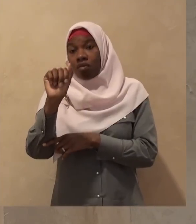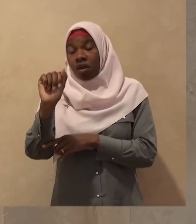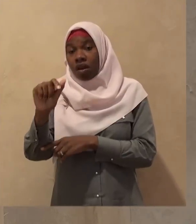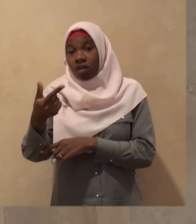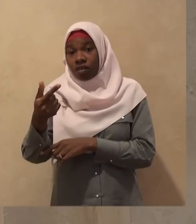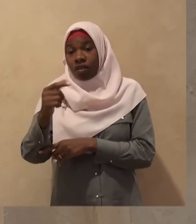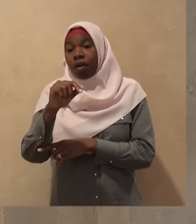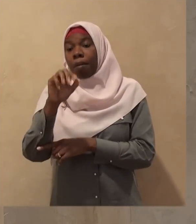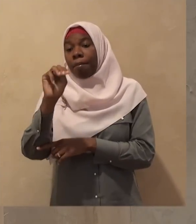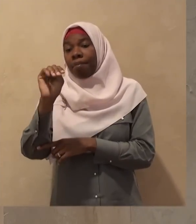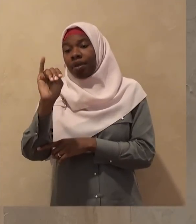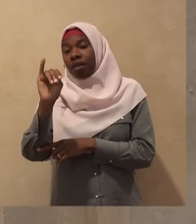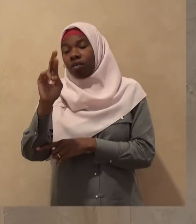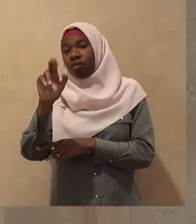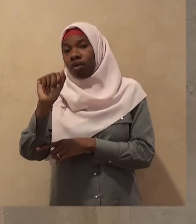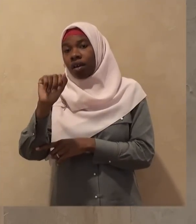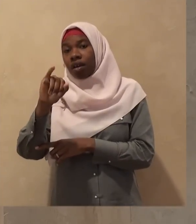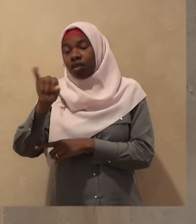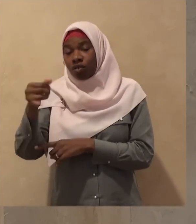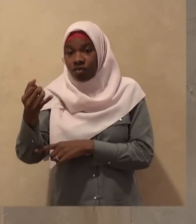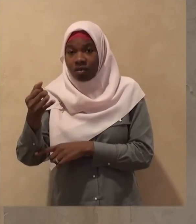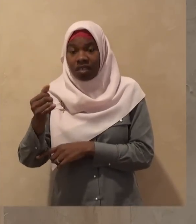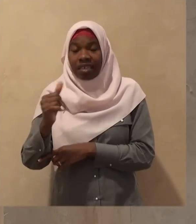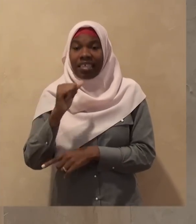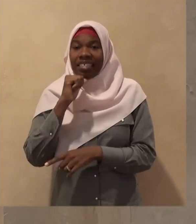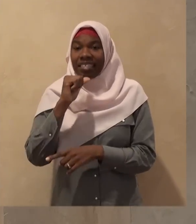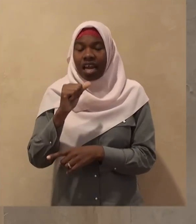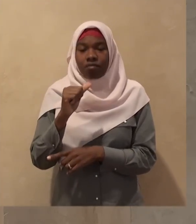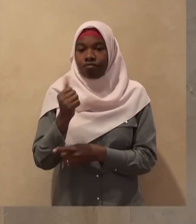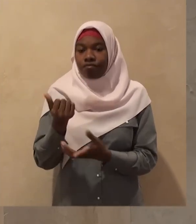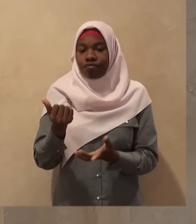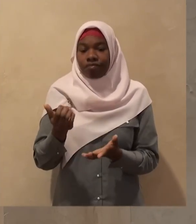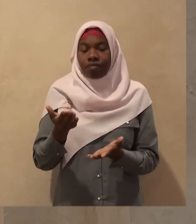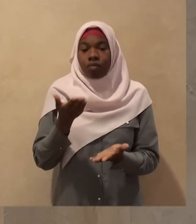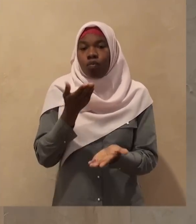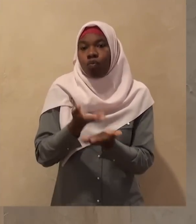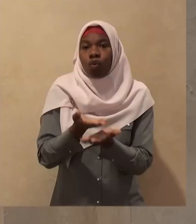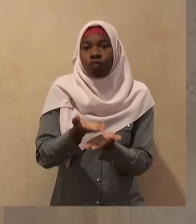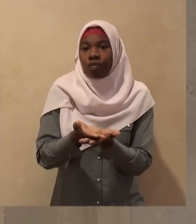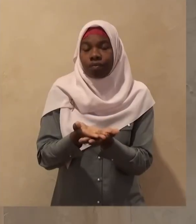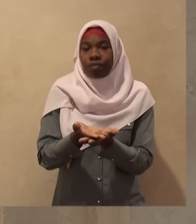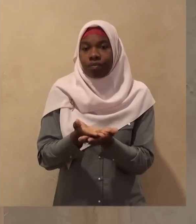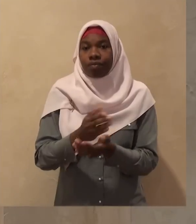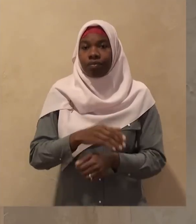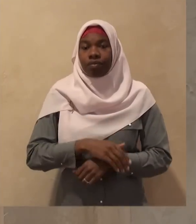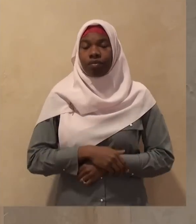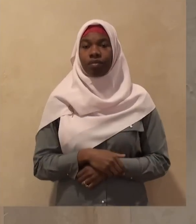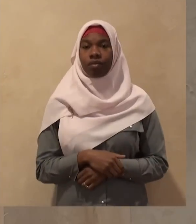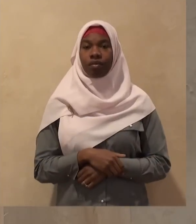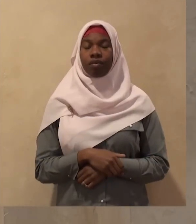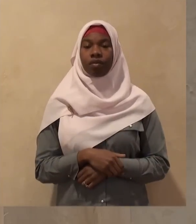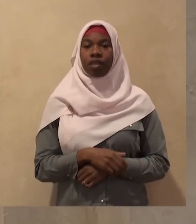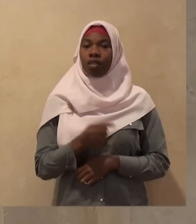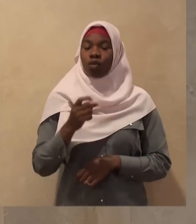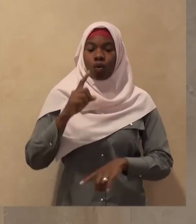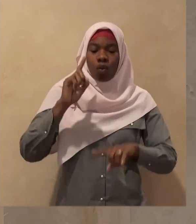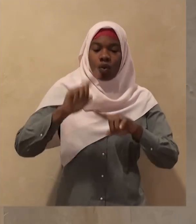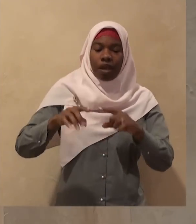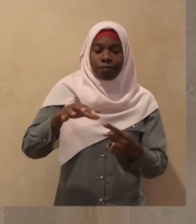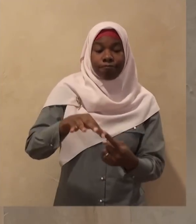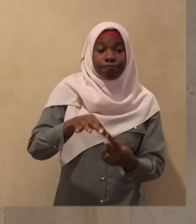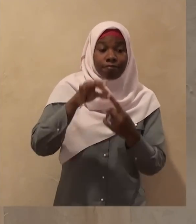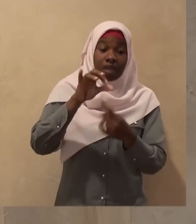single it out and to celebrate it as a night of Mi'raj because the Rasul of Allah and